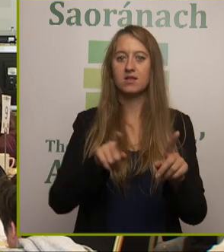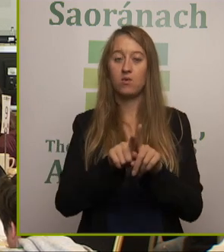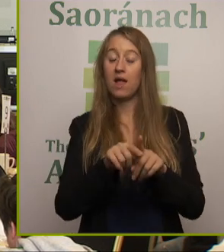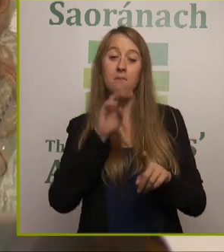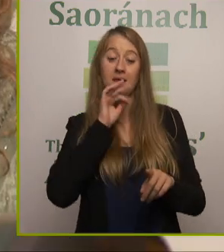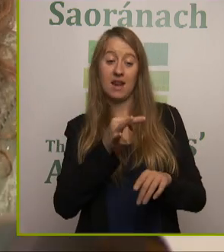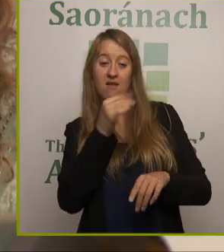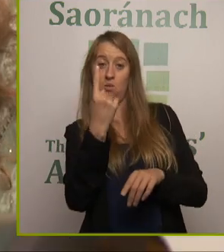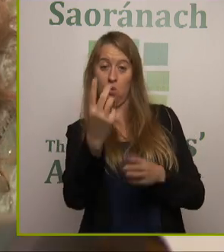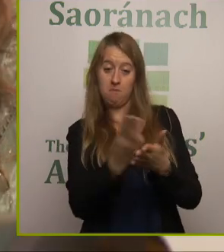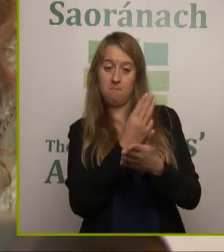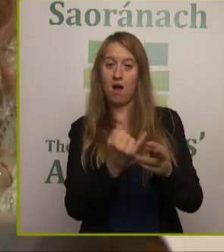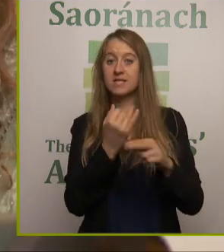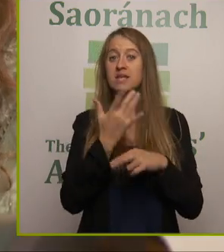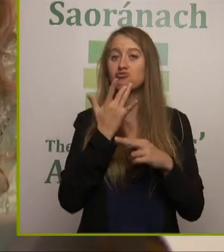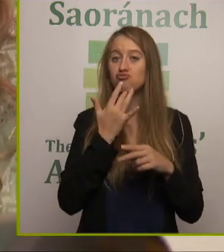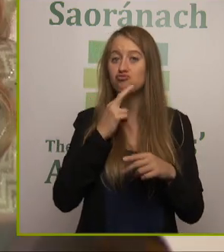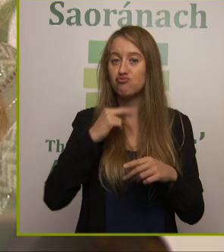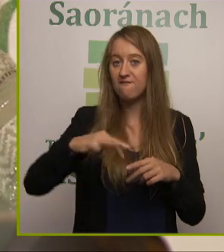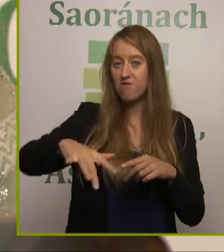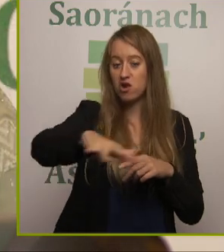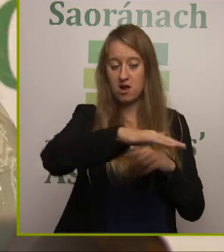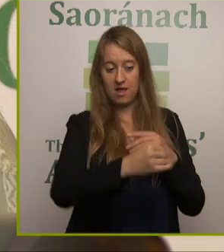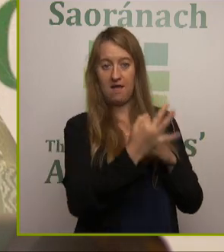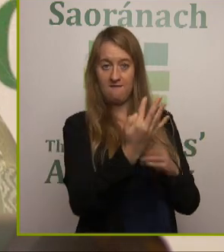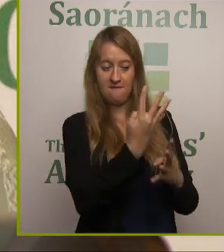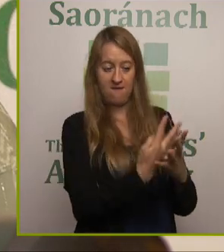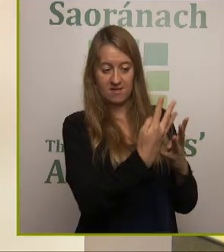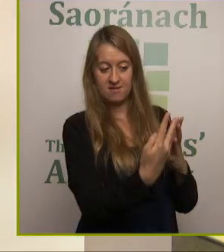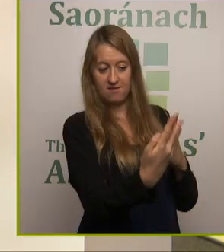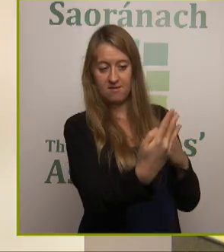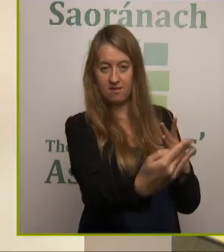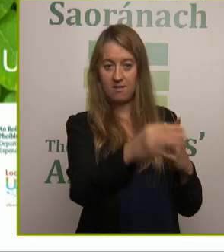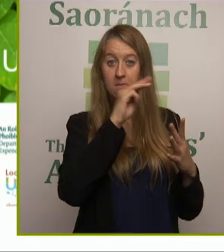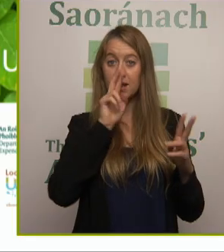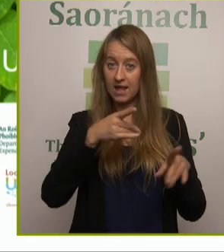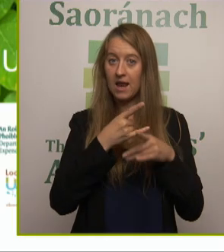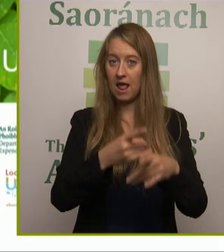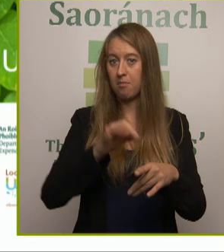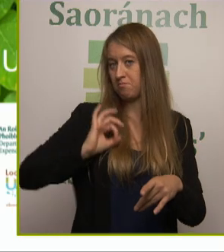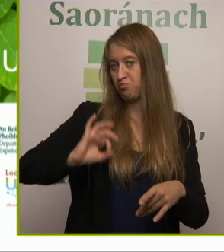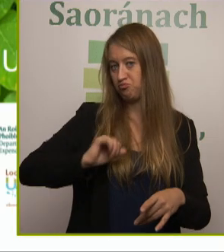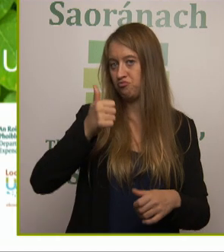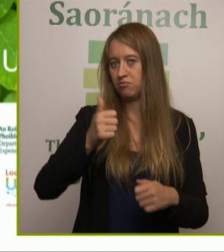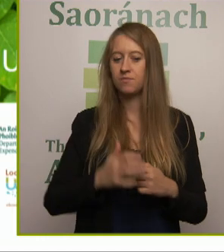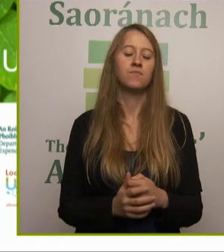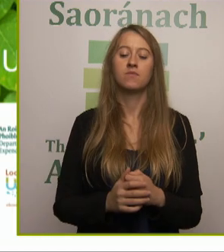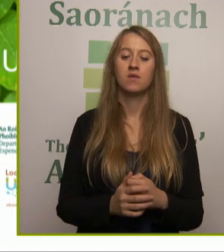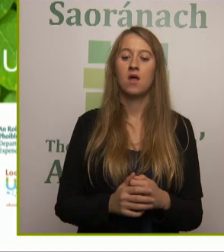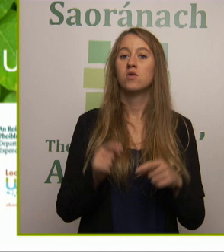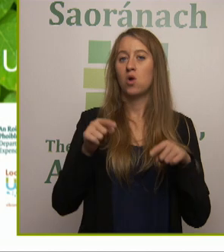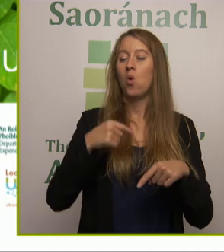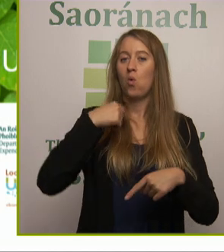off a part of a river. Working with the community is very important, very much part of what we do and we will always engage with